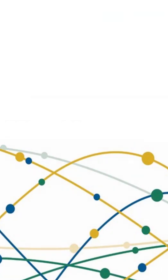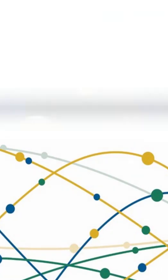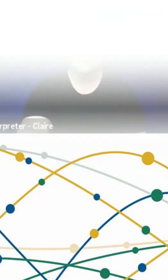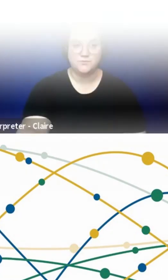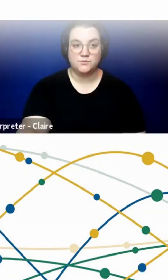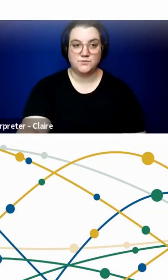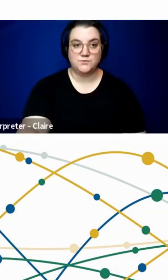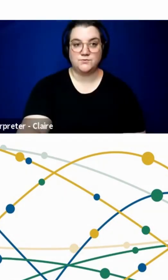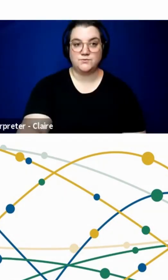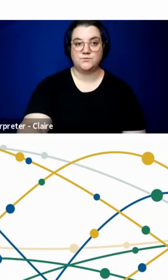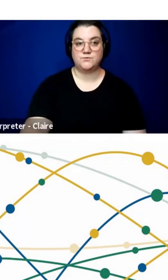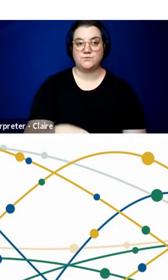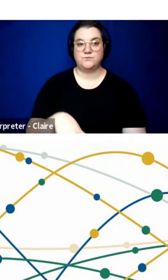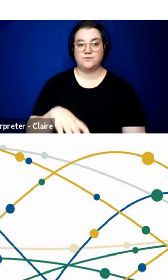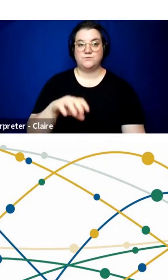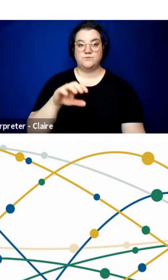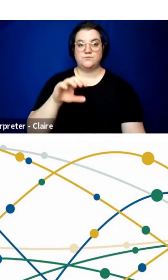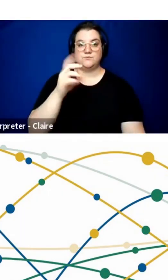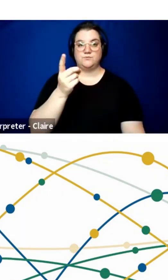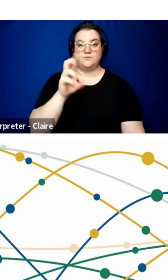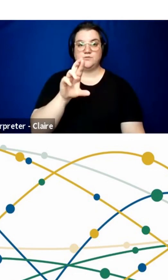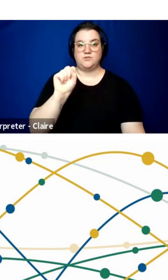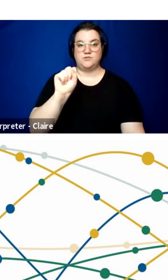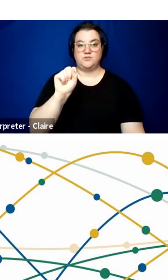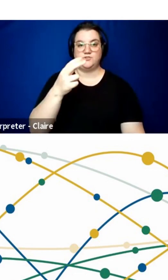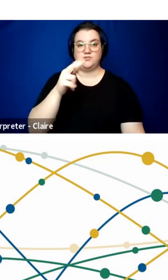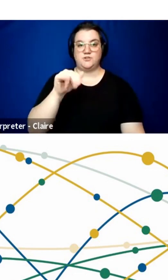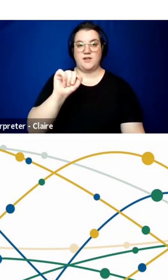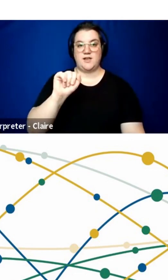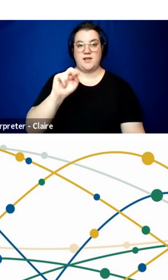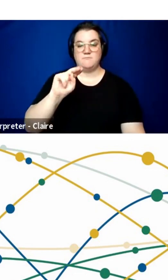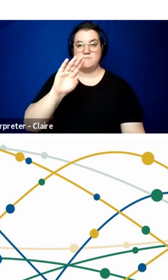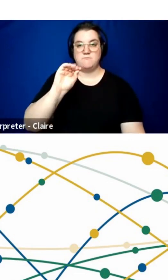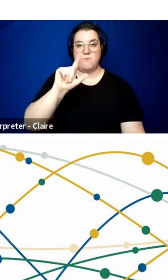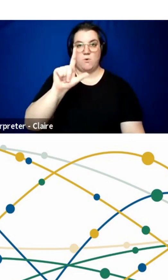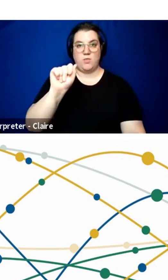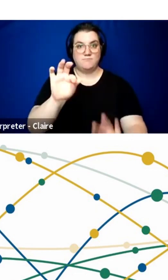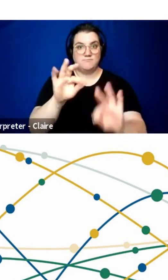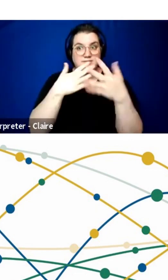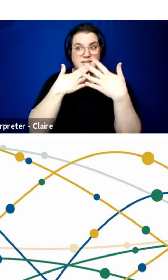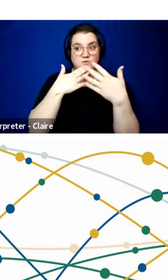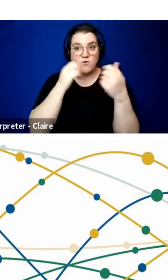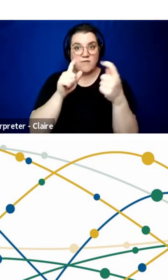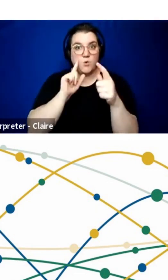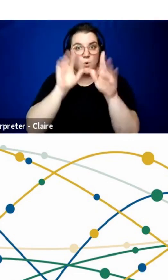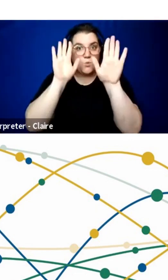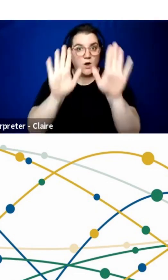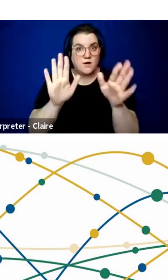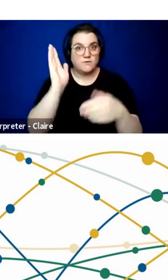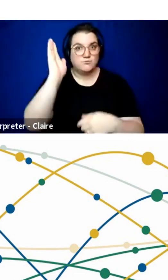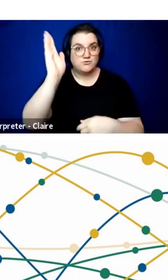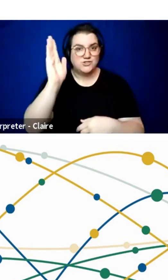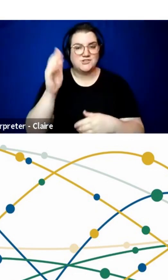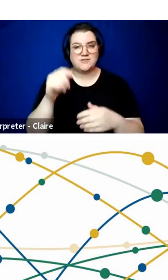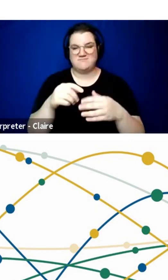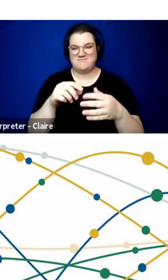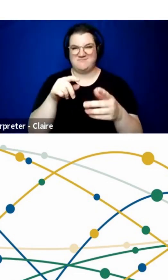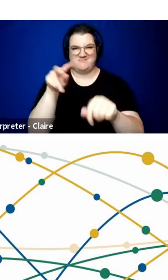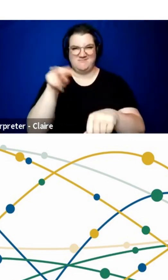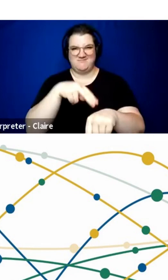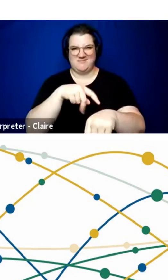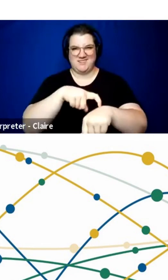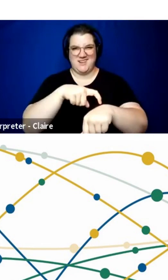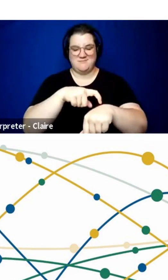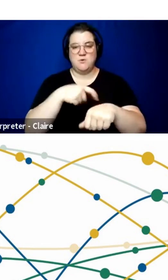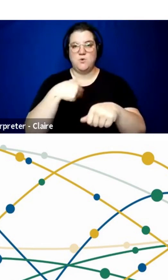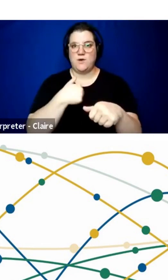Well, thank you all for your wonderful presentations. I want to note the time. And we do have a ton of more questions.